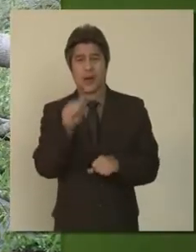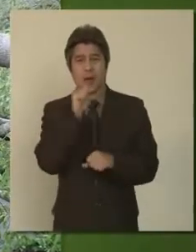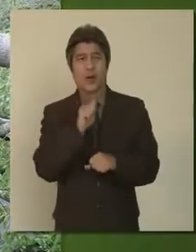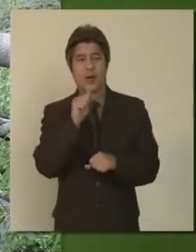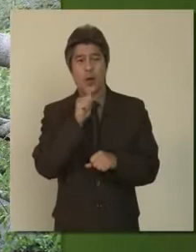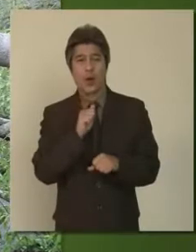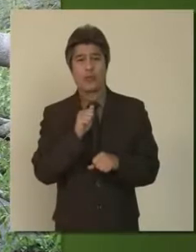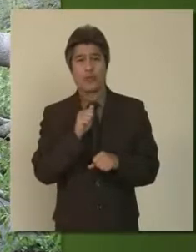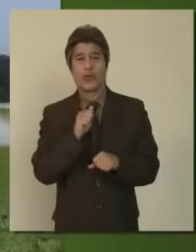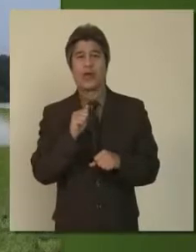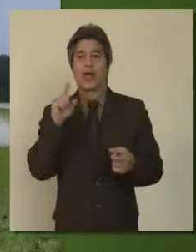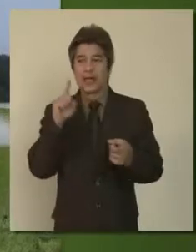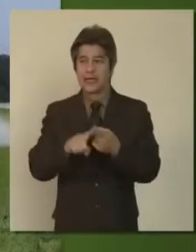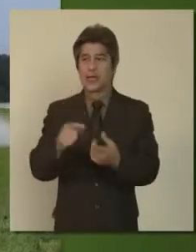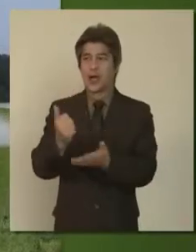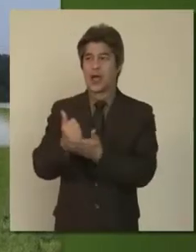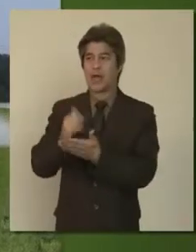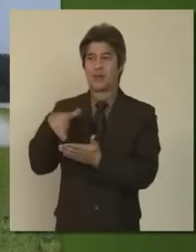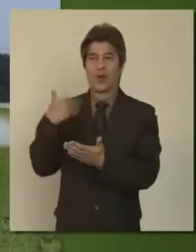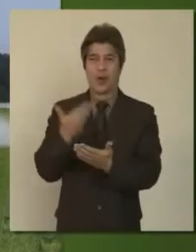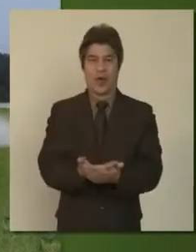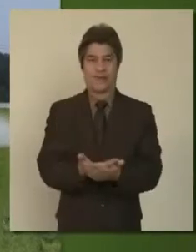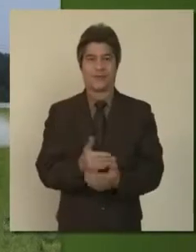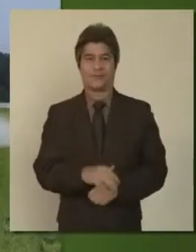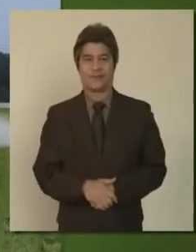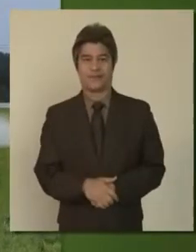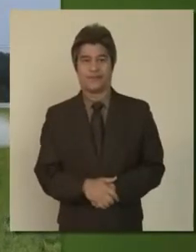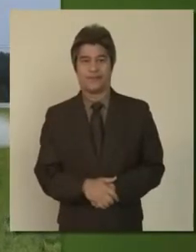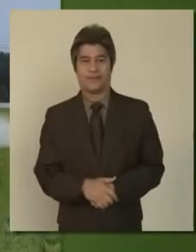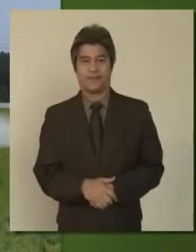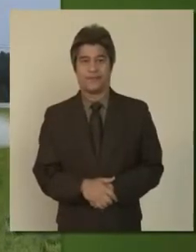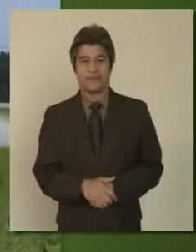be able to cope with it until help arrives.